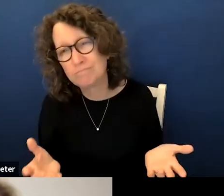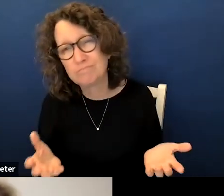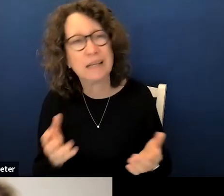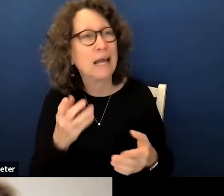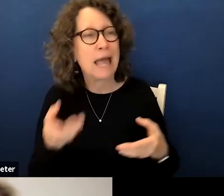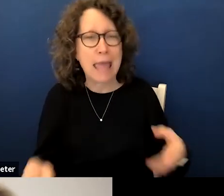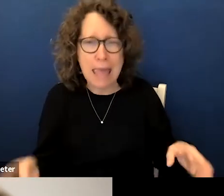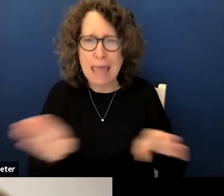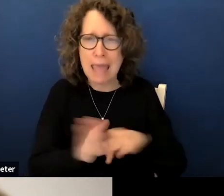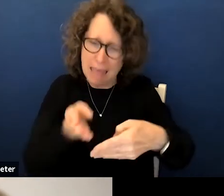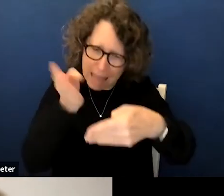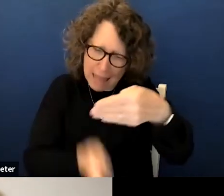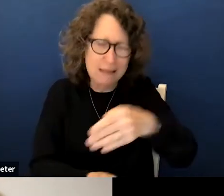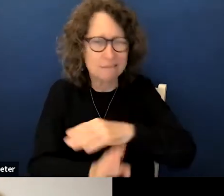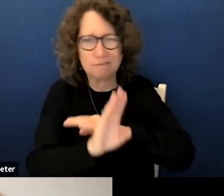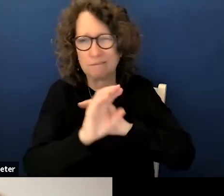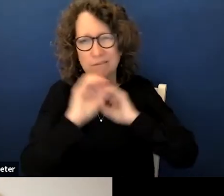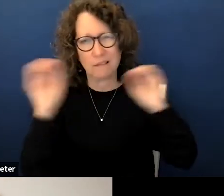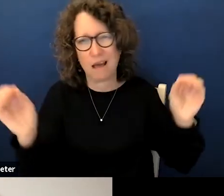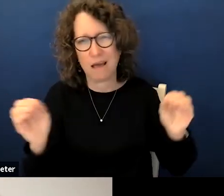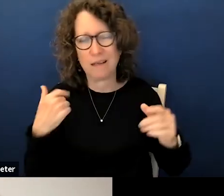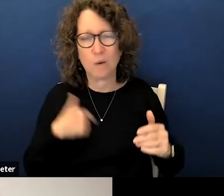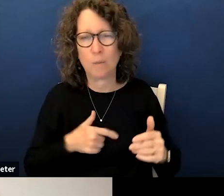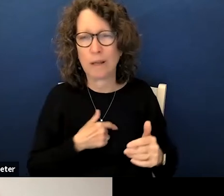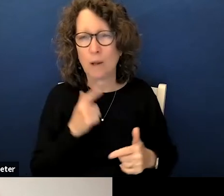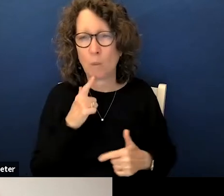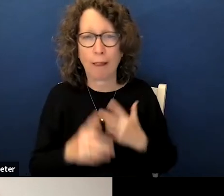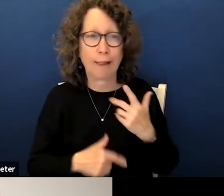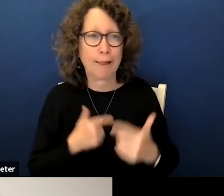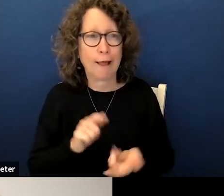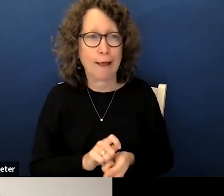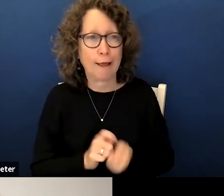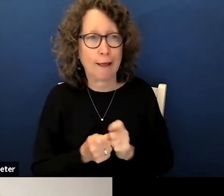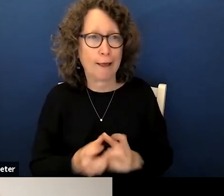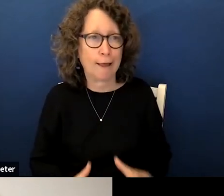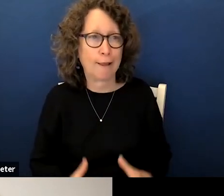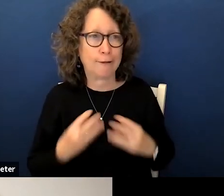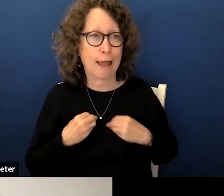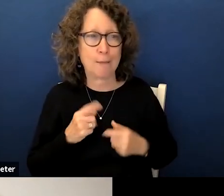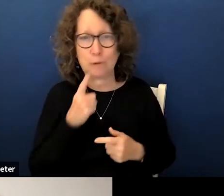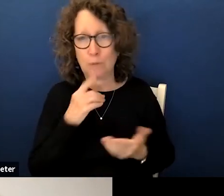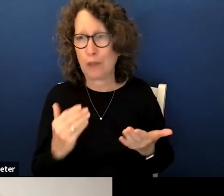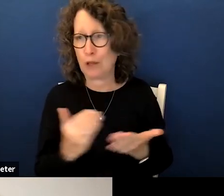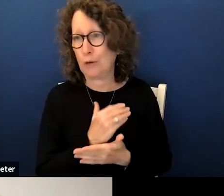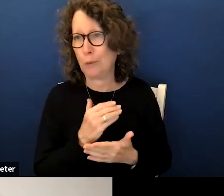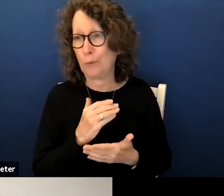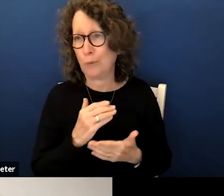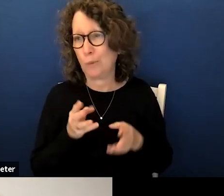of the pandemic rather we will simply adapt to this new evolving normal